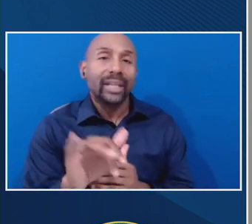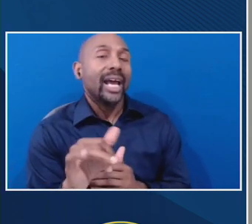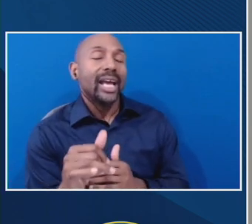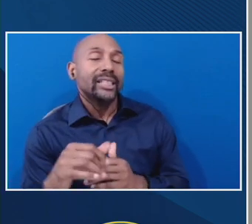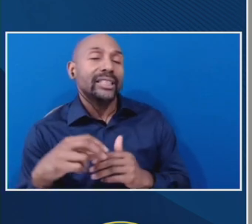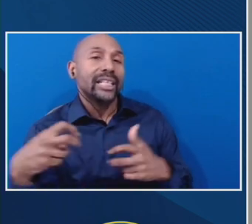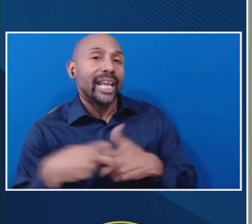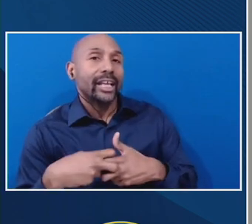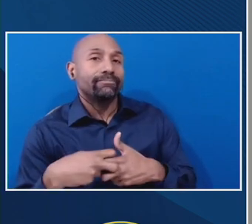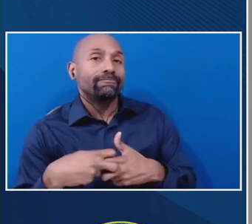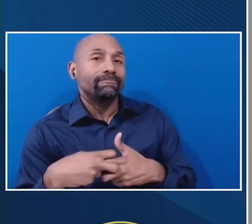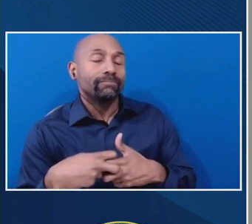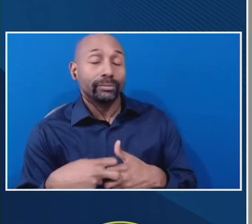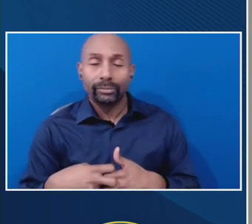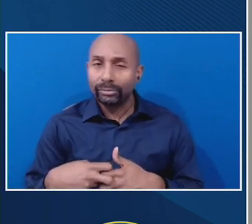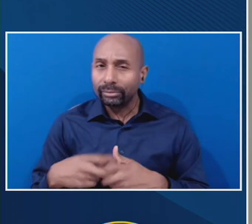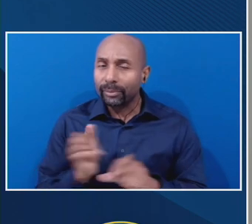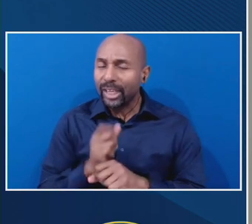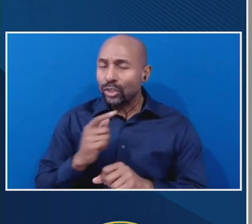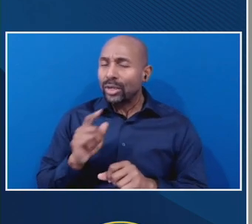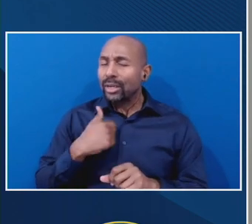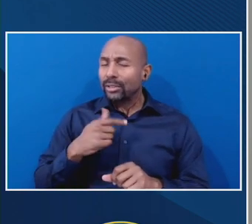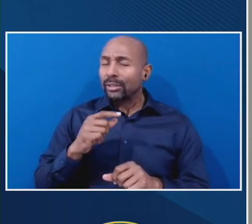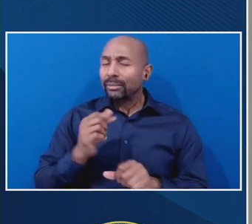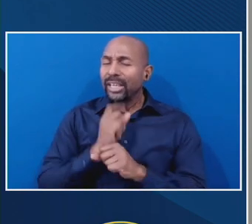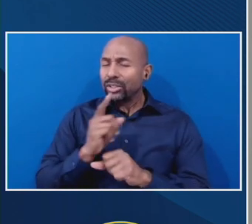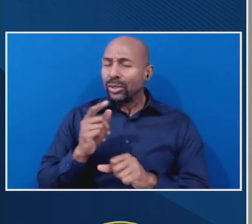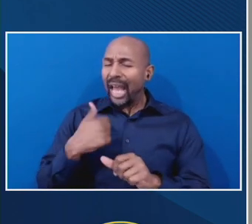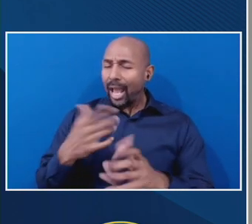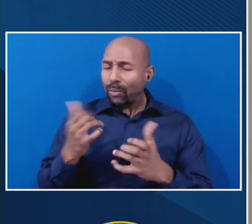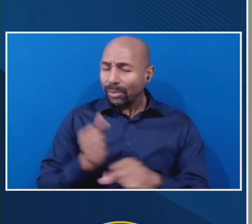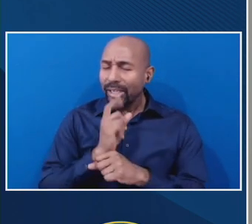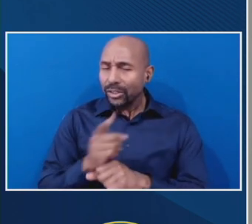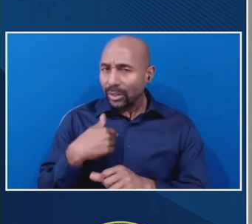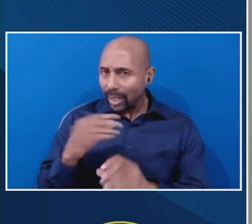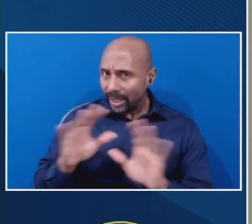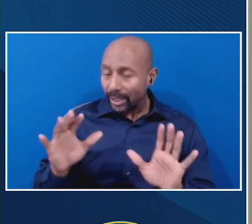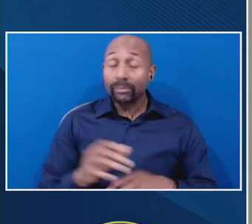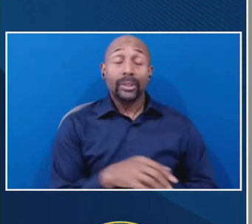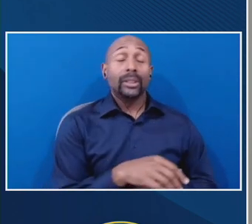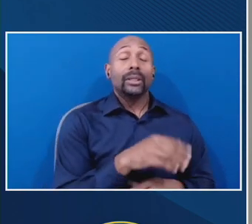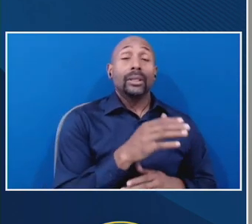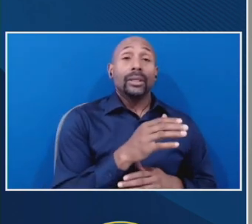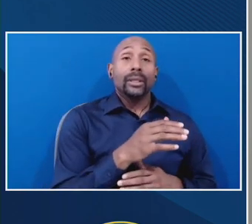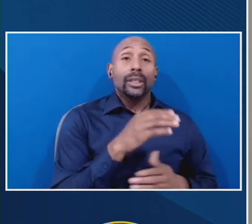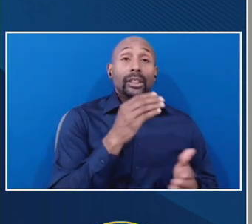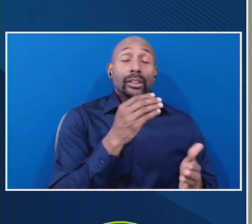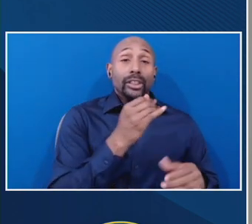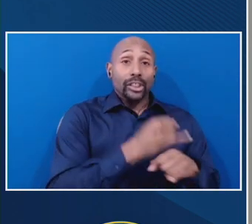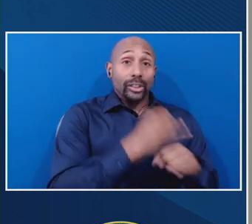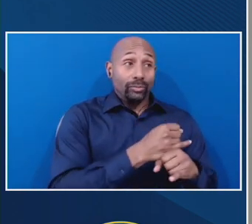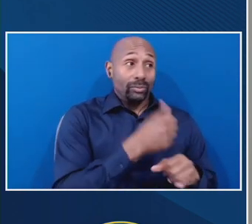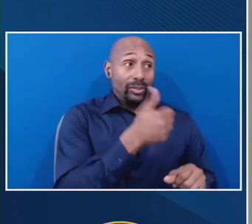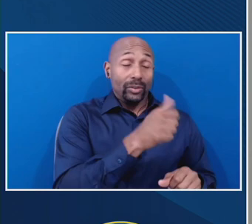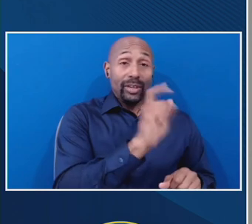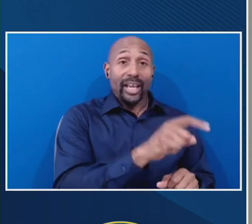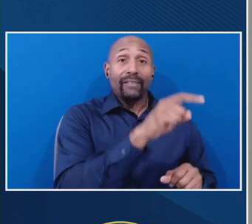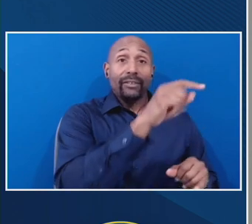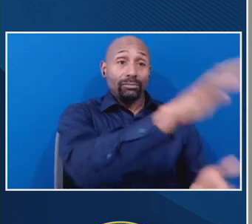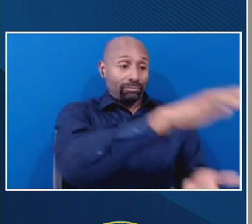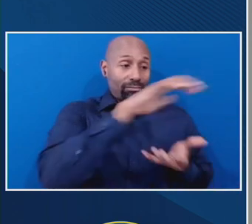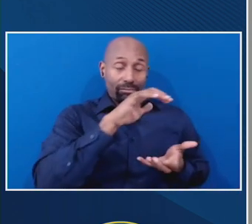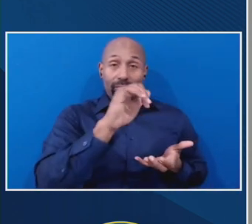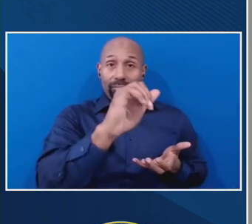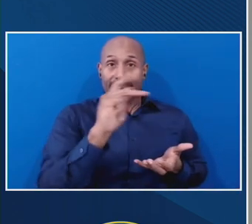understand. Um, part of the proposal is that the school would return all of the students title for funds for the period. That act